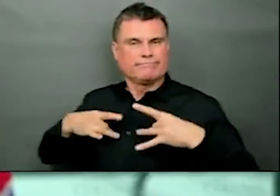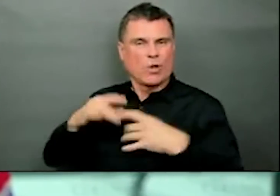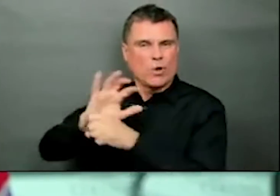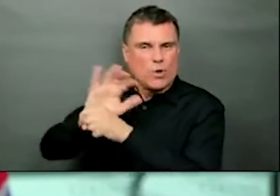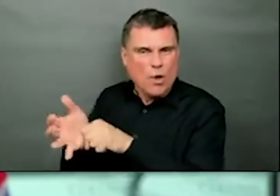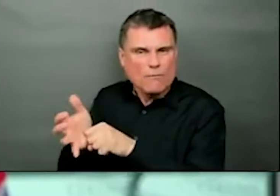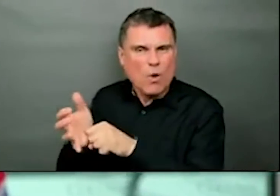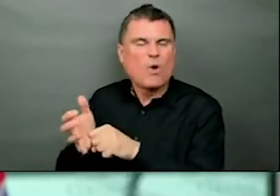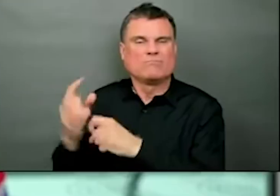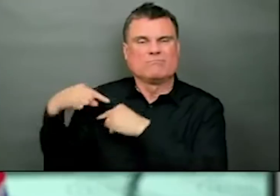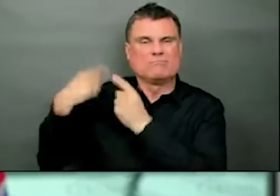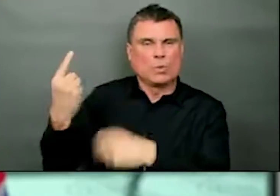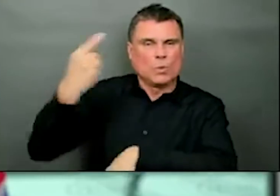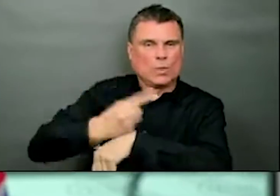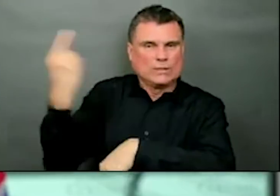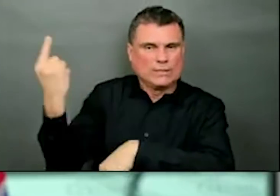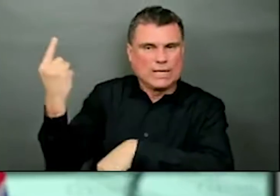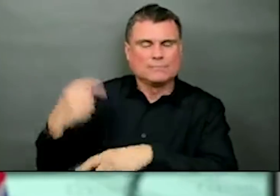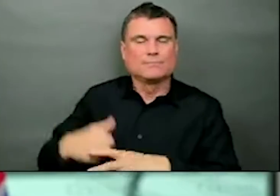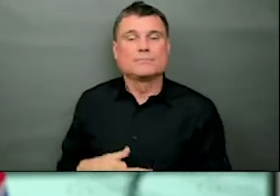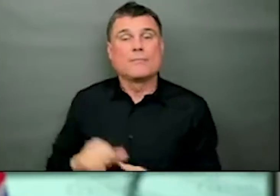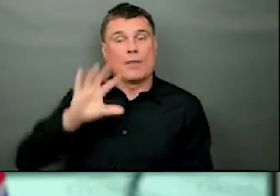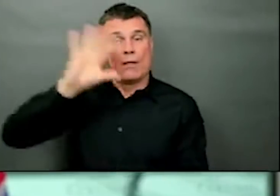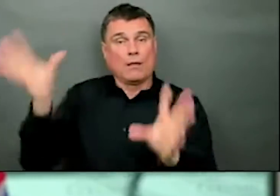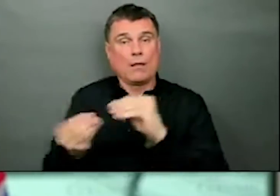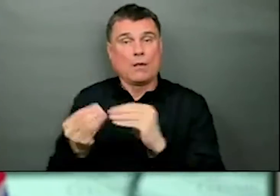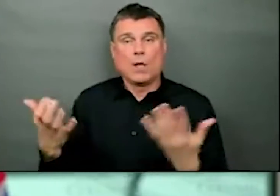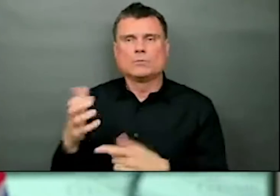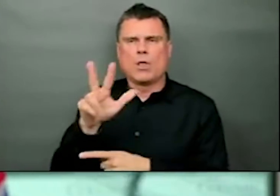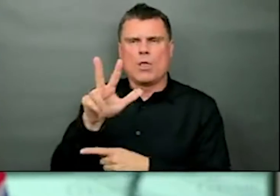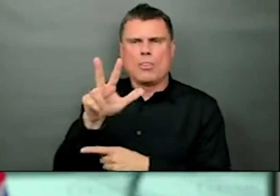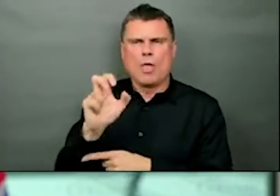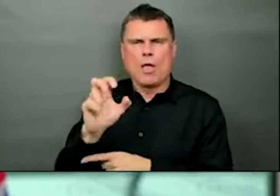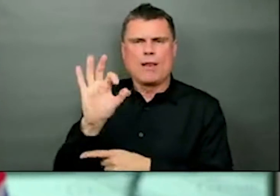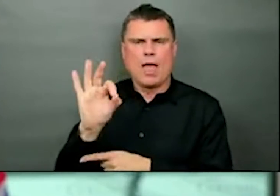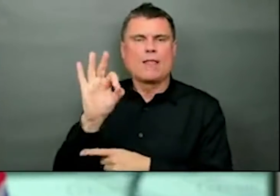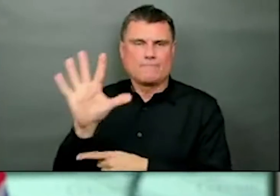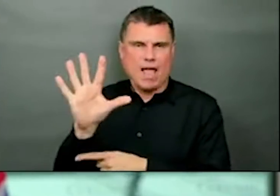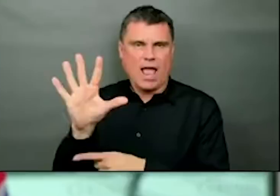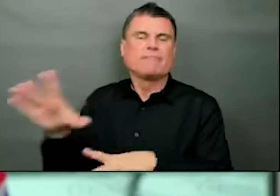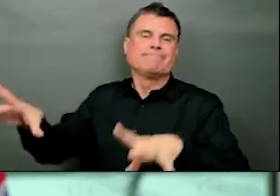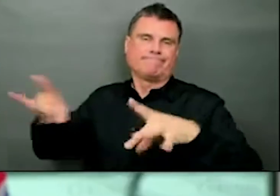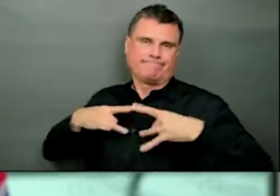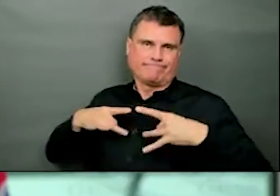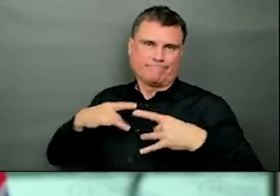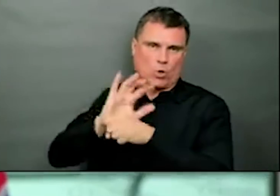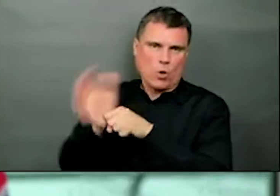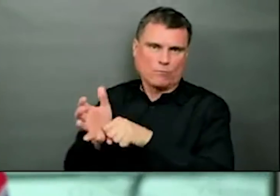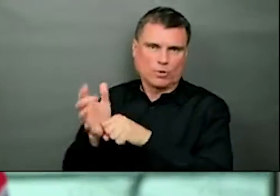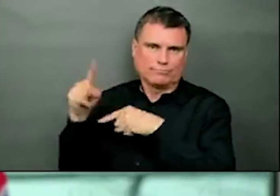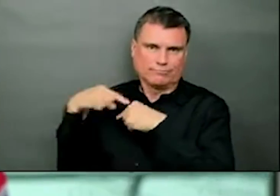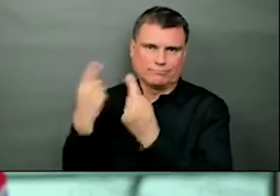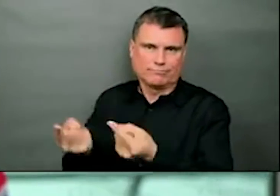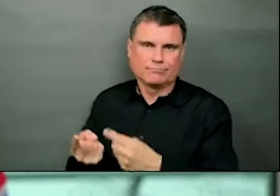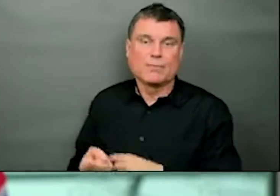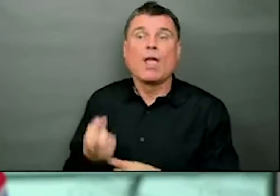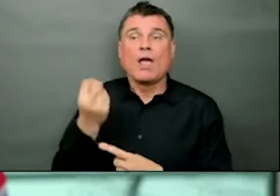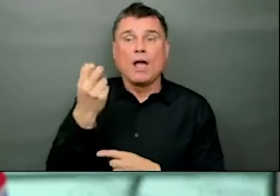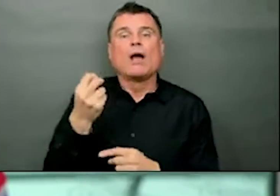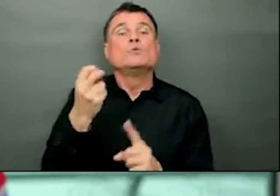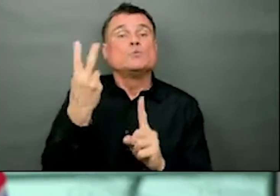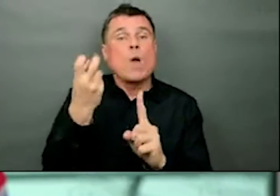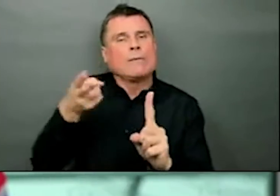last 24 hours. We have had 395 new cases diagnosed with COVID-19, 12 of which were